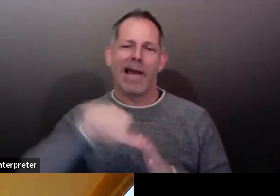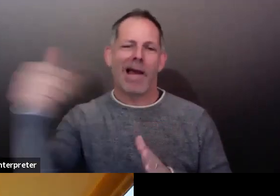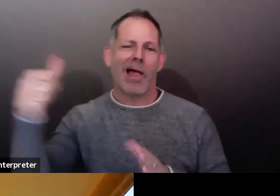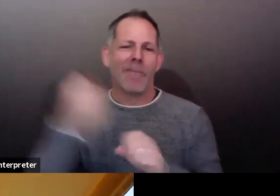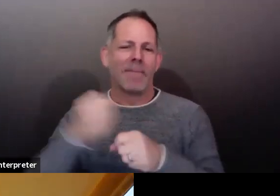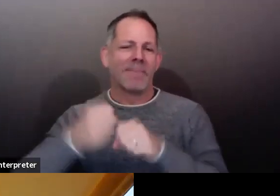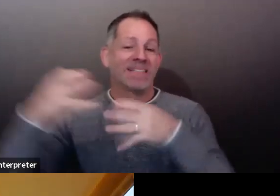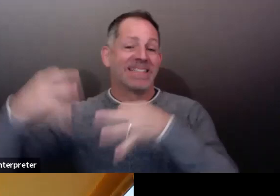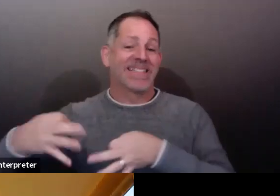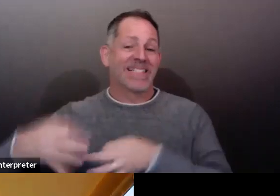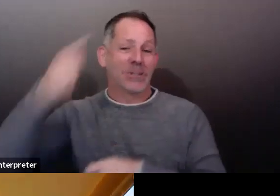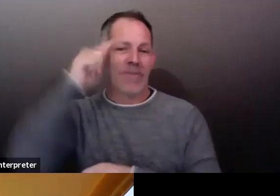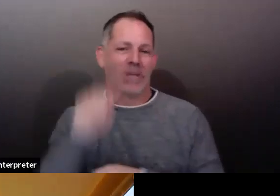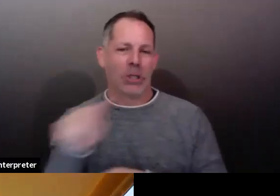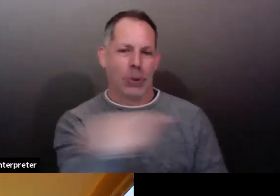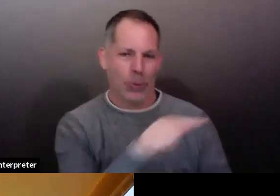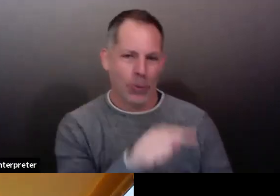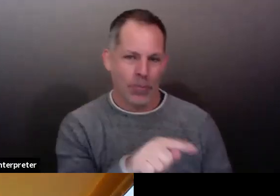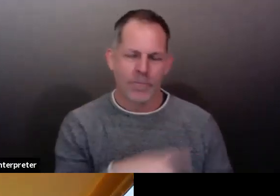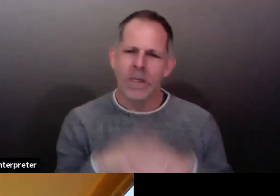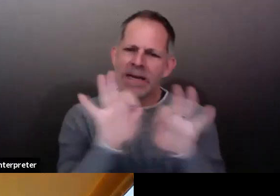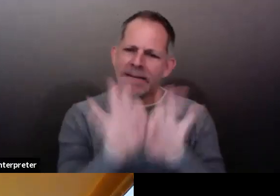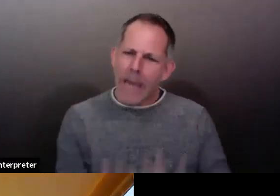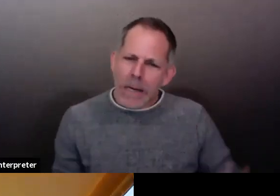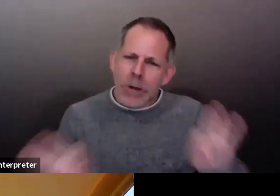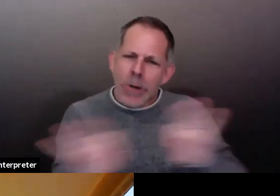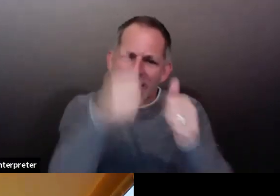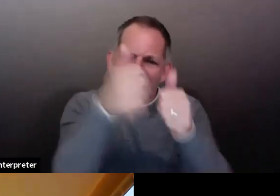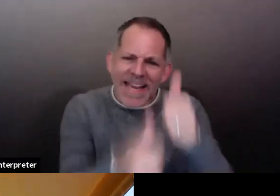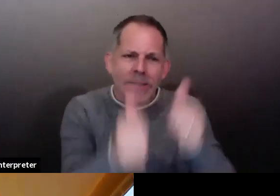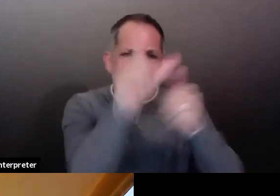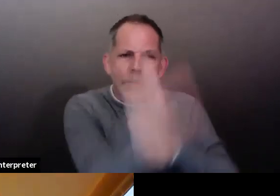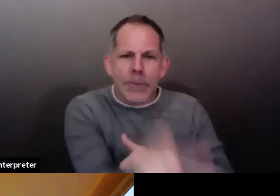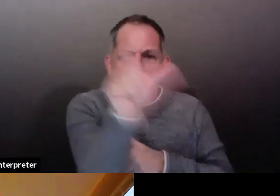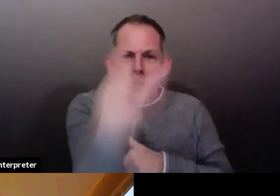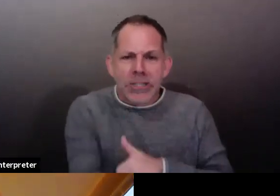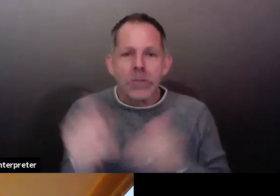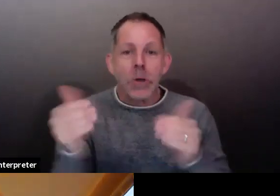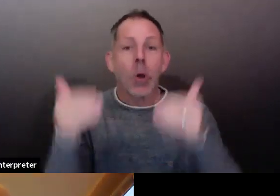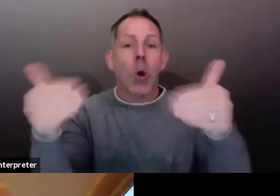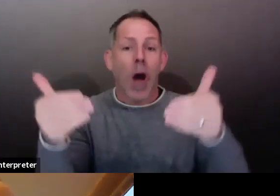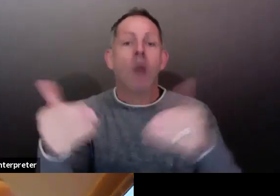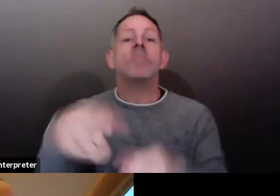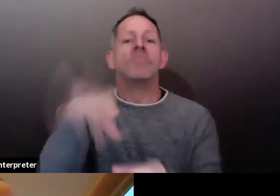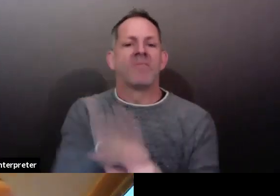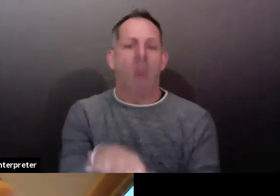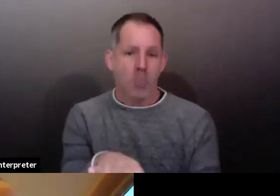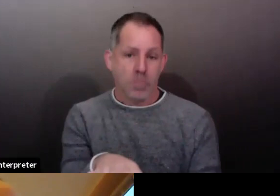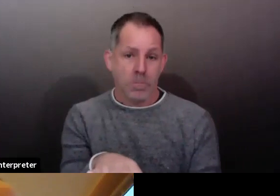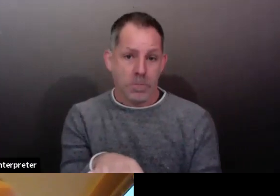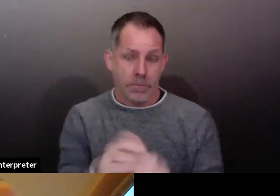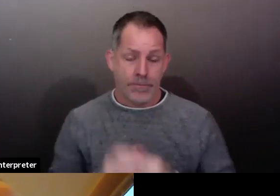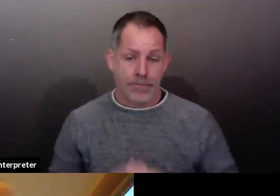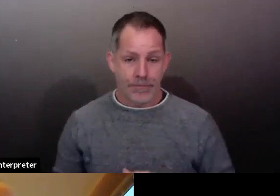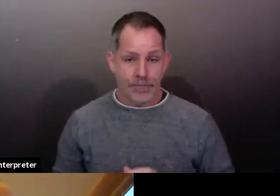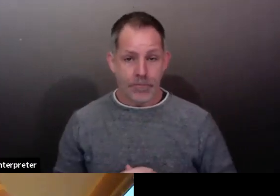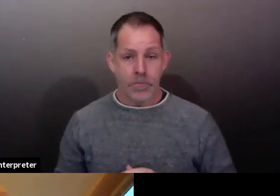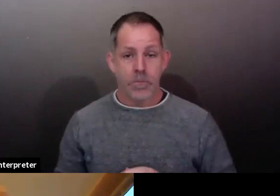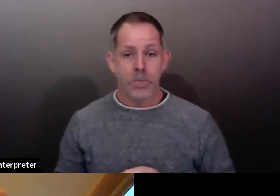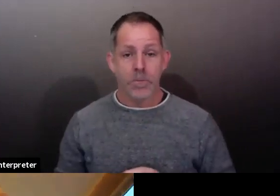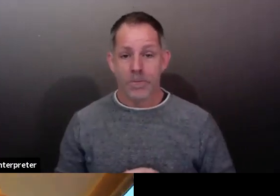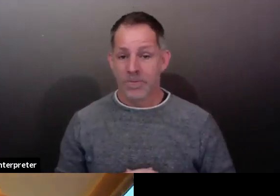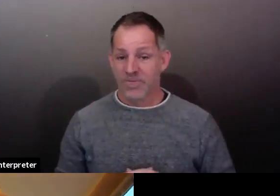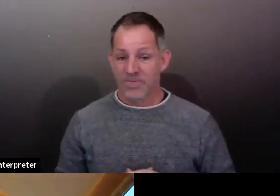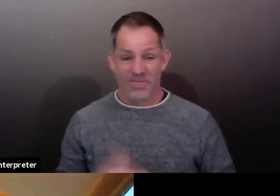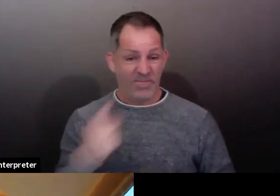some information here about that process. But one thing, I am confident that no matter what happens, we've